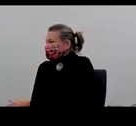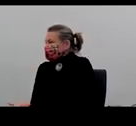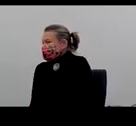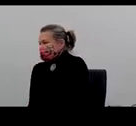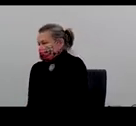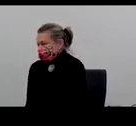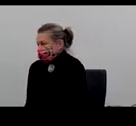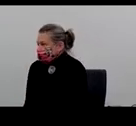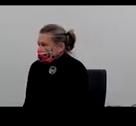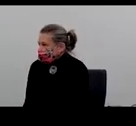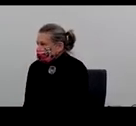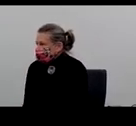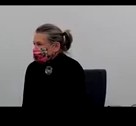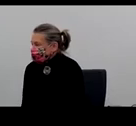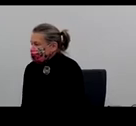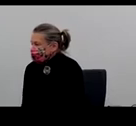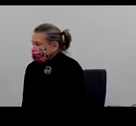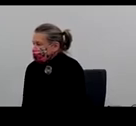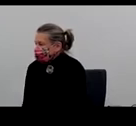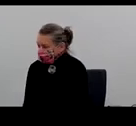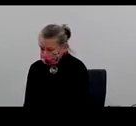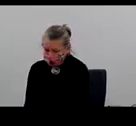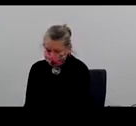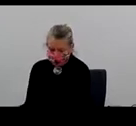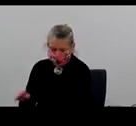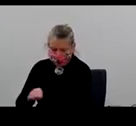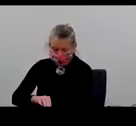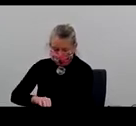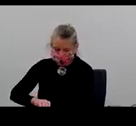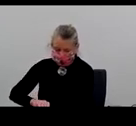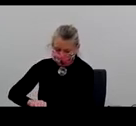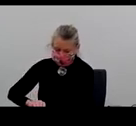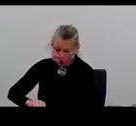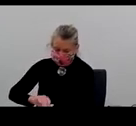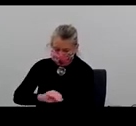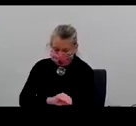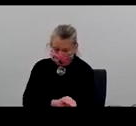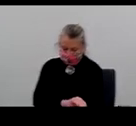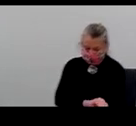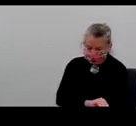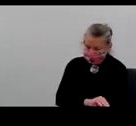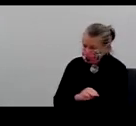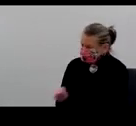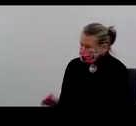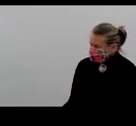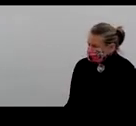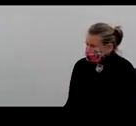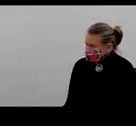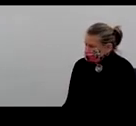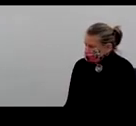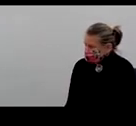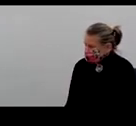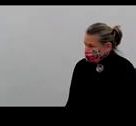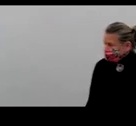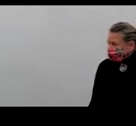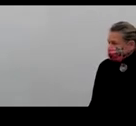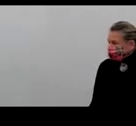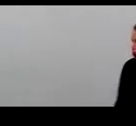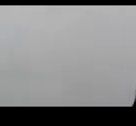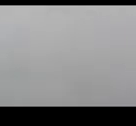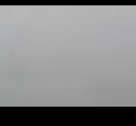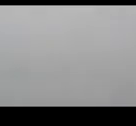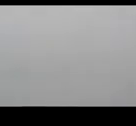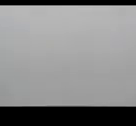Yes, we did actually look at interferon levels as a whole across all the patient specimens. And they were